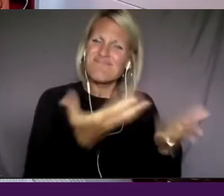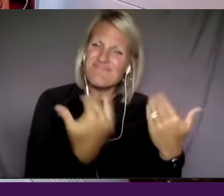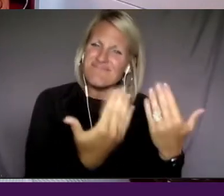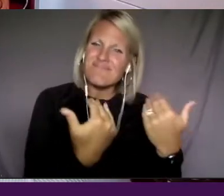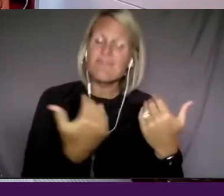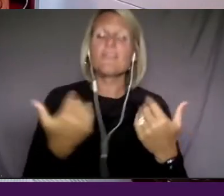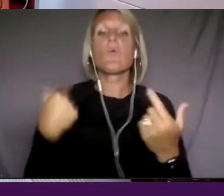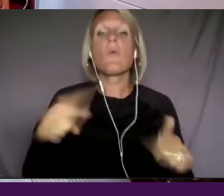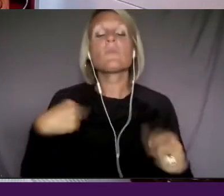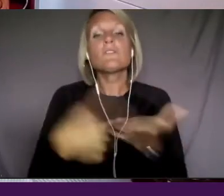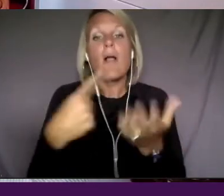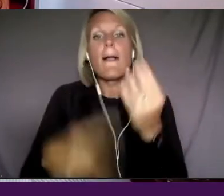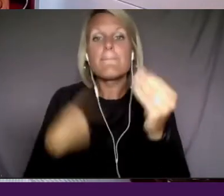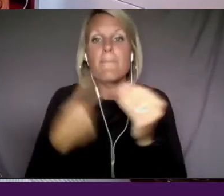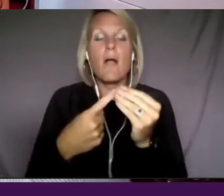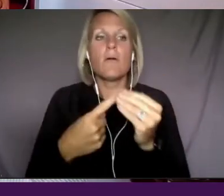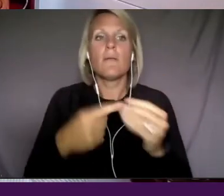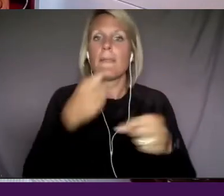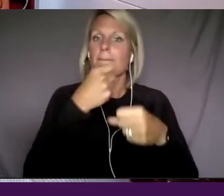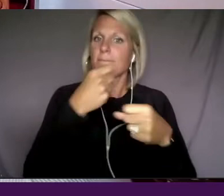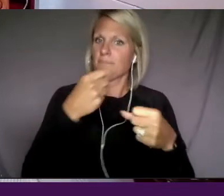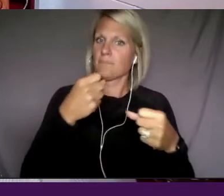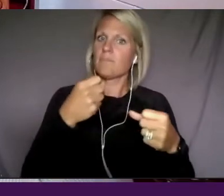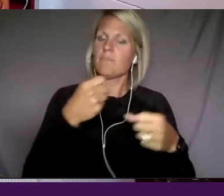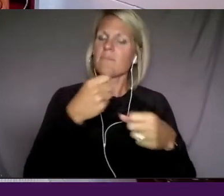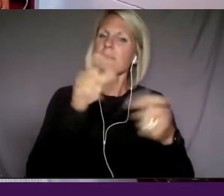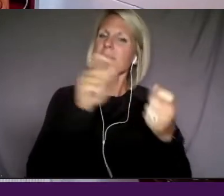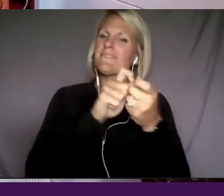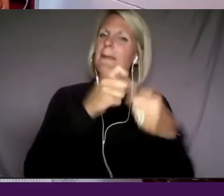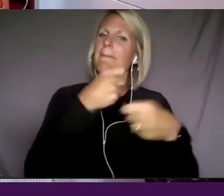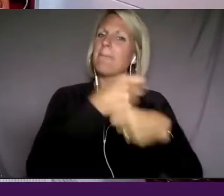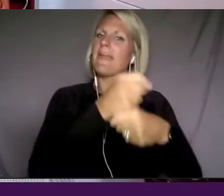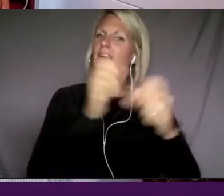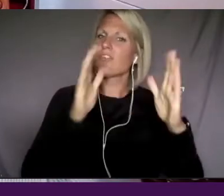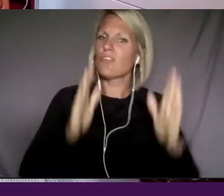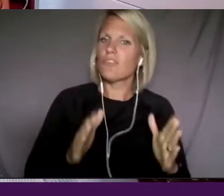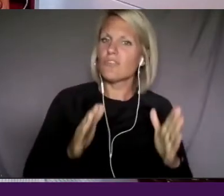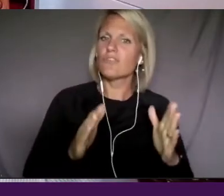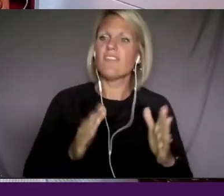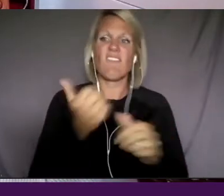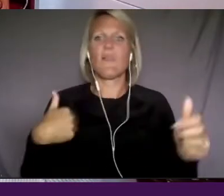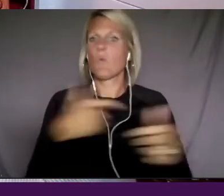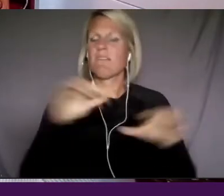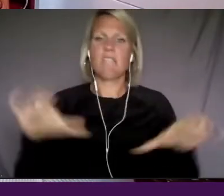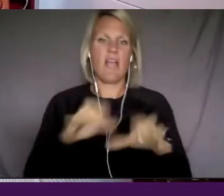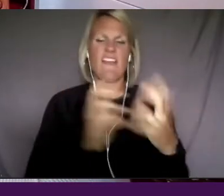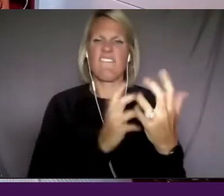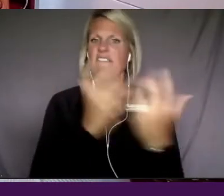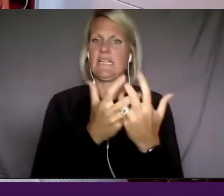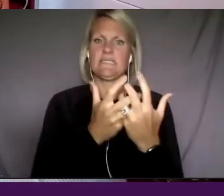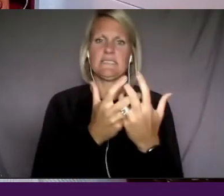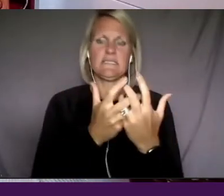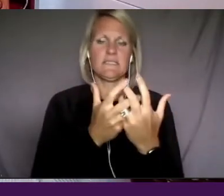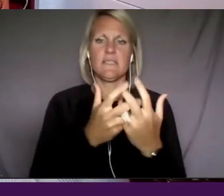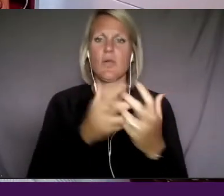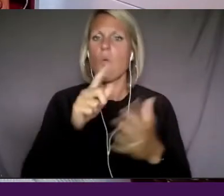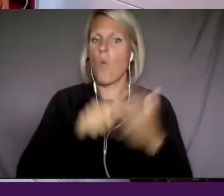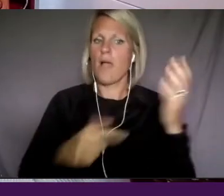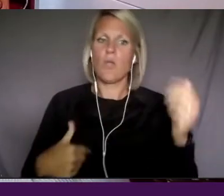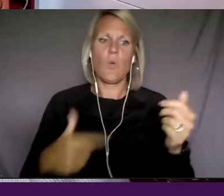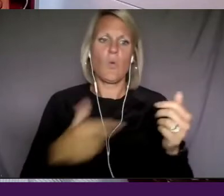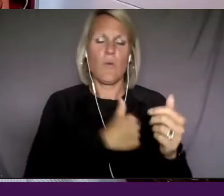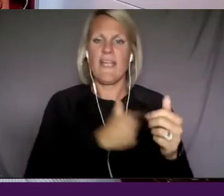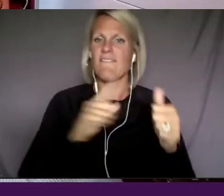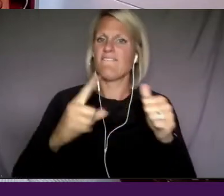who we're talking with today, um, it, everything that we've done fits into what I had originally set out to do when I started